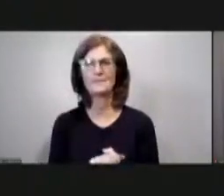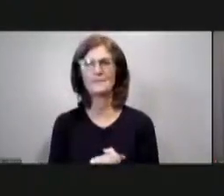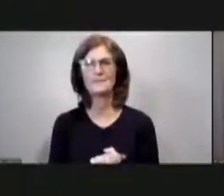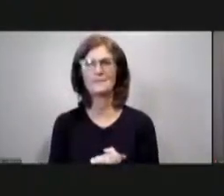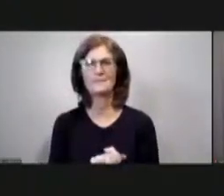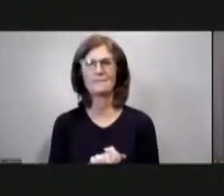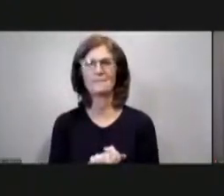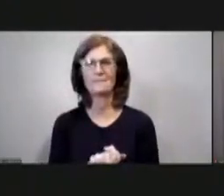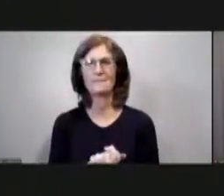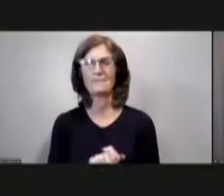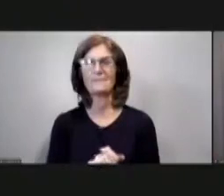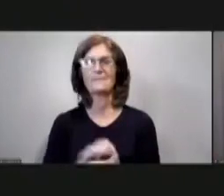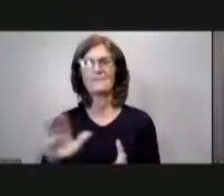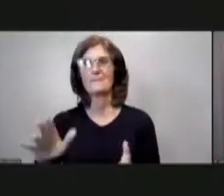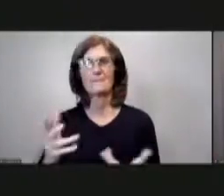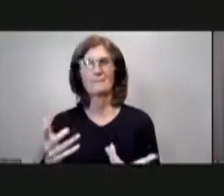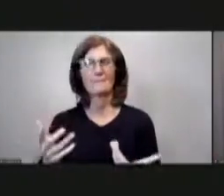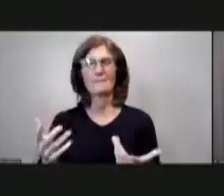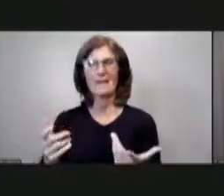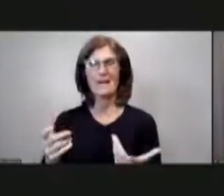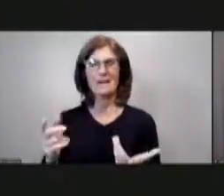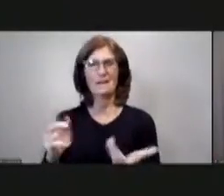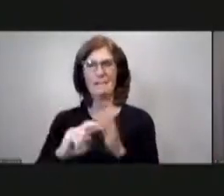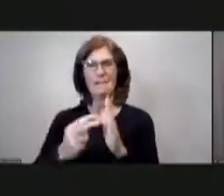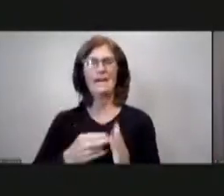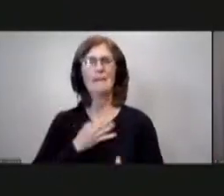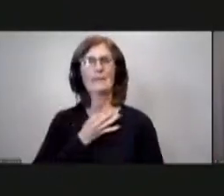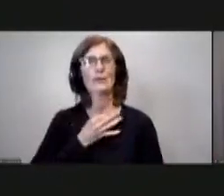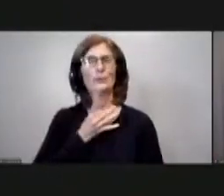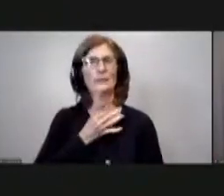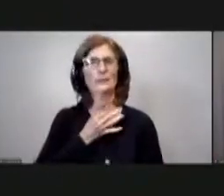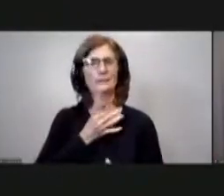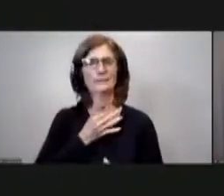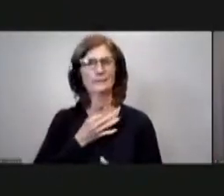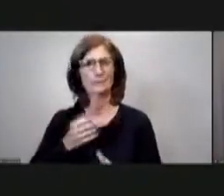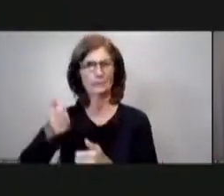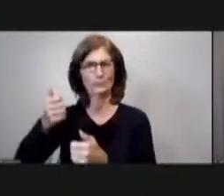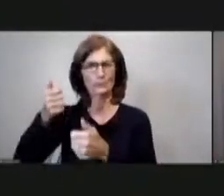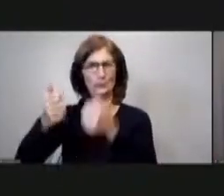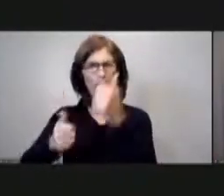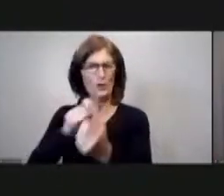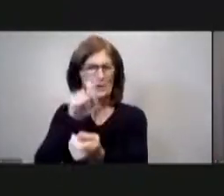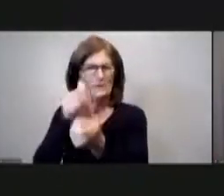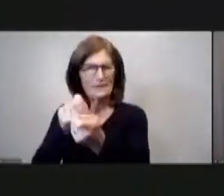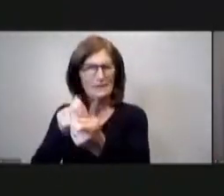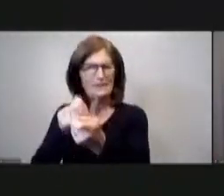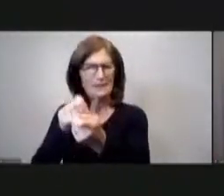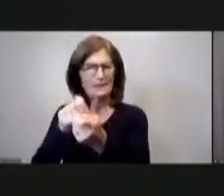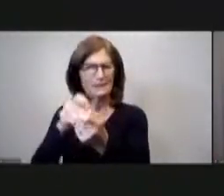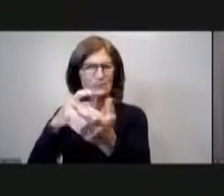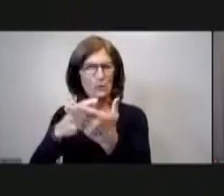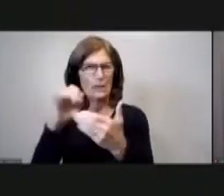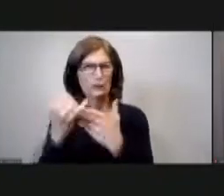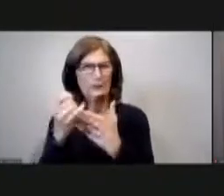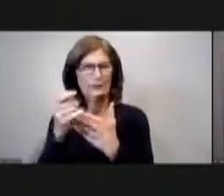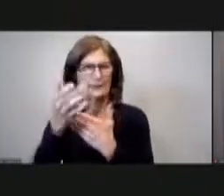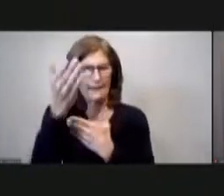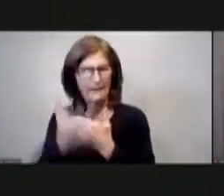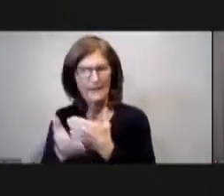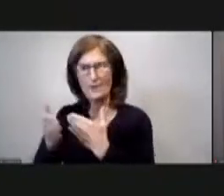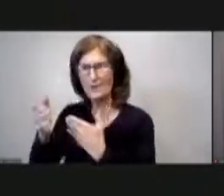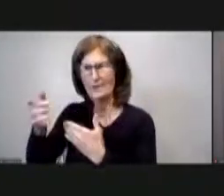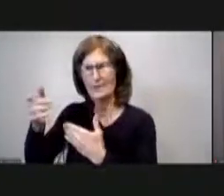good i mean i'm curious what the flood control projects are but it's not that much all right thanks